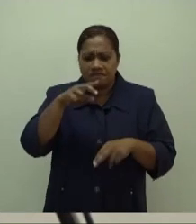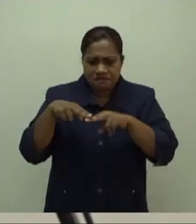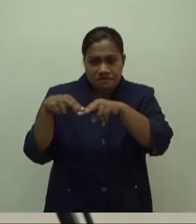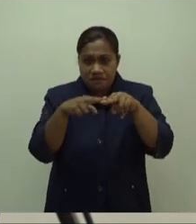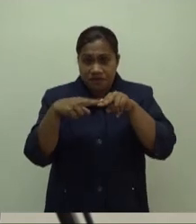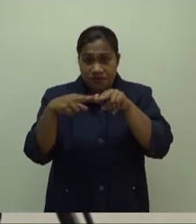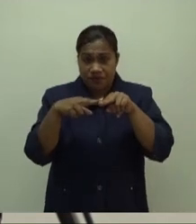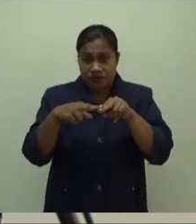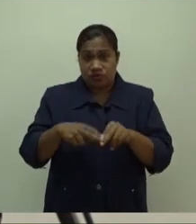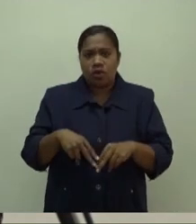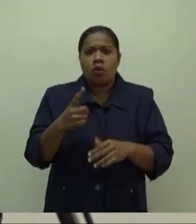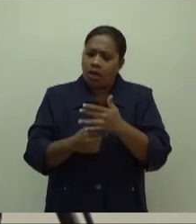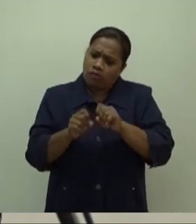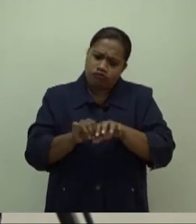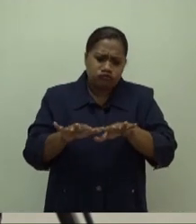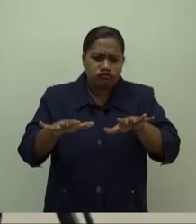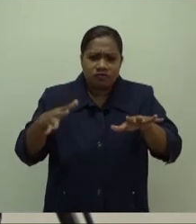actions from all of us.